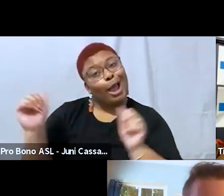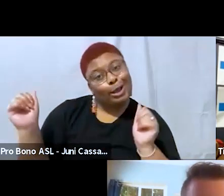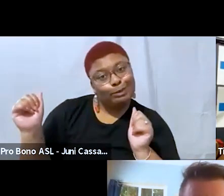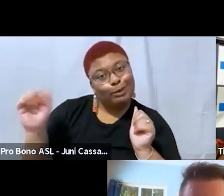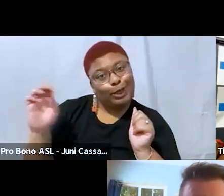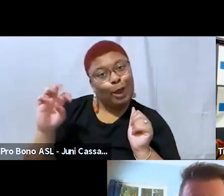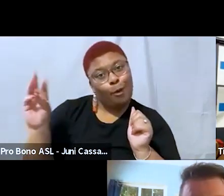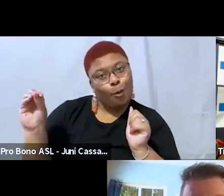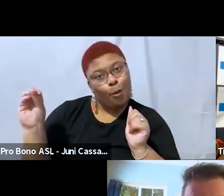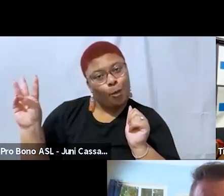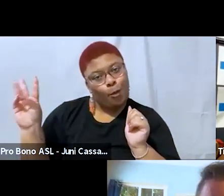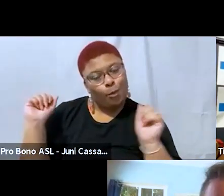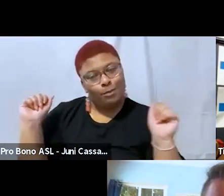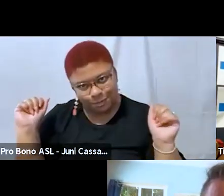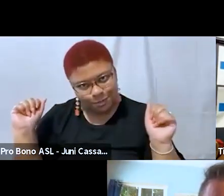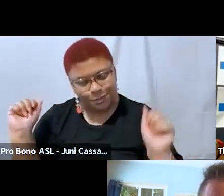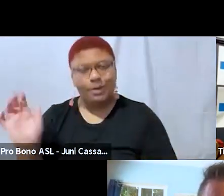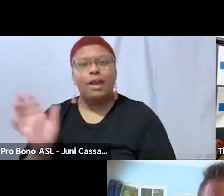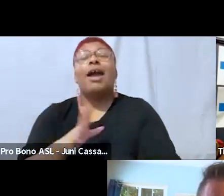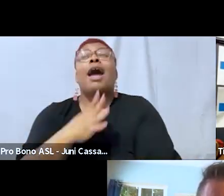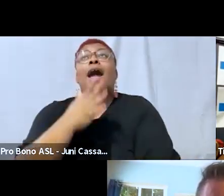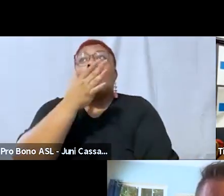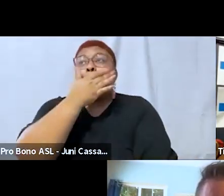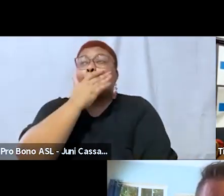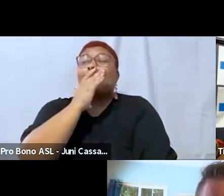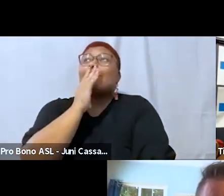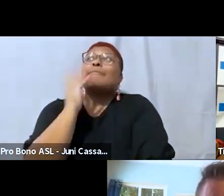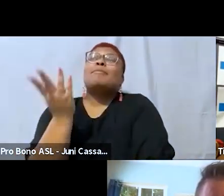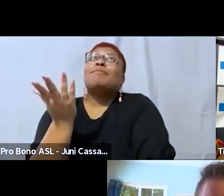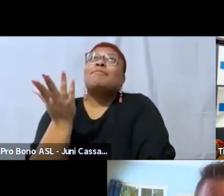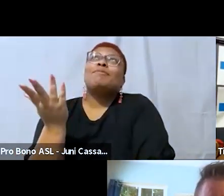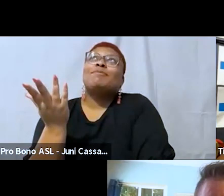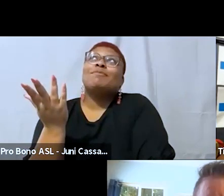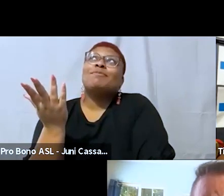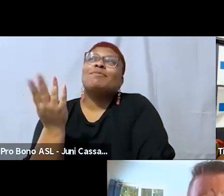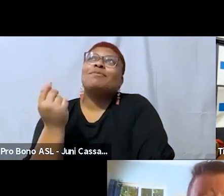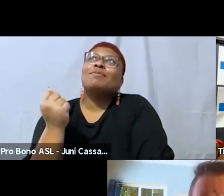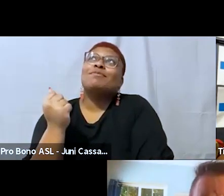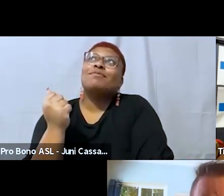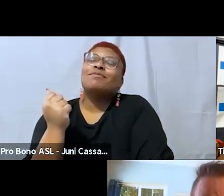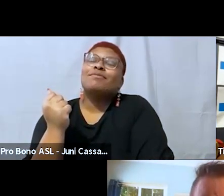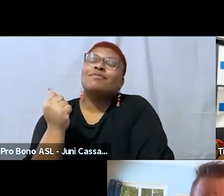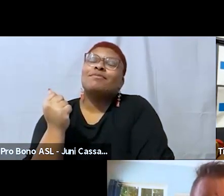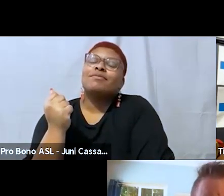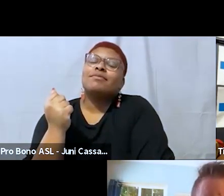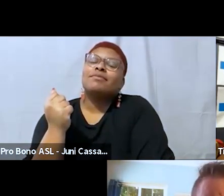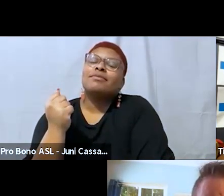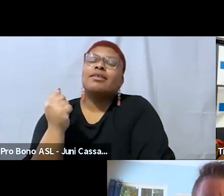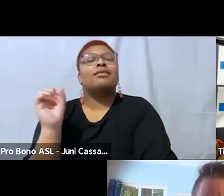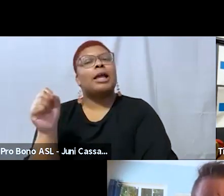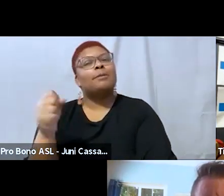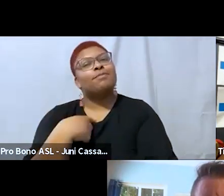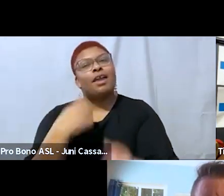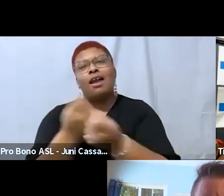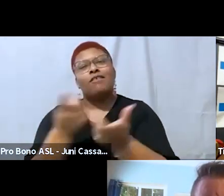yeah so it's i everything that you said